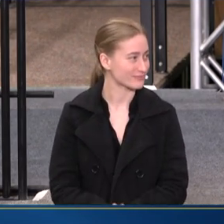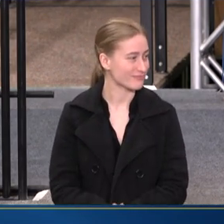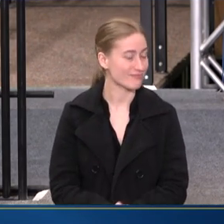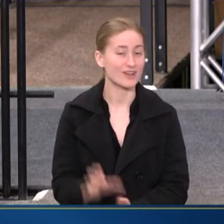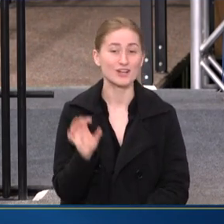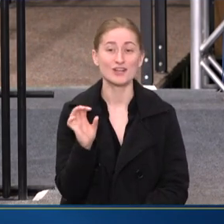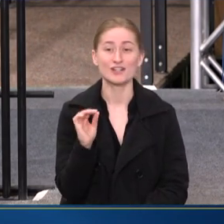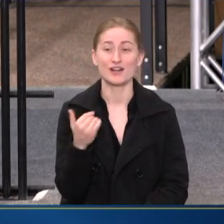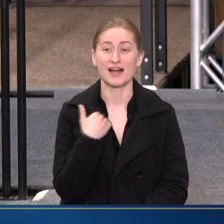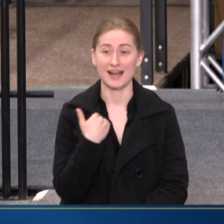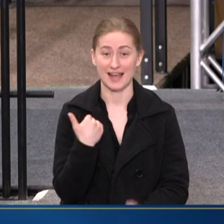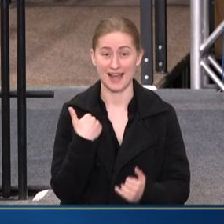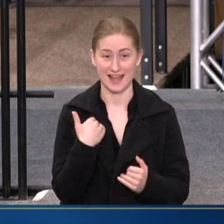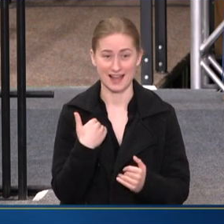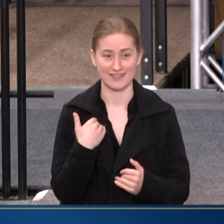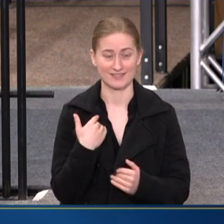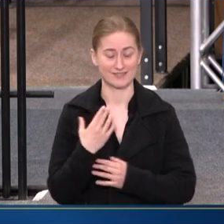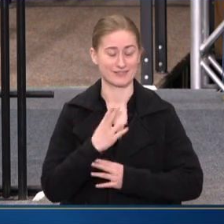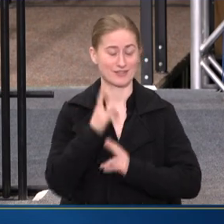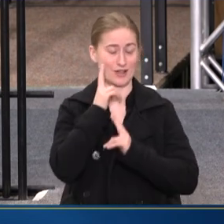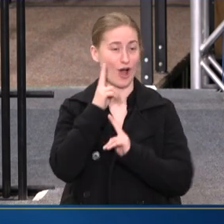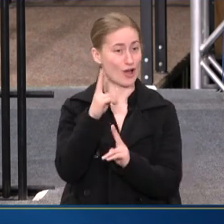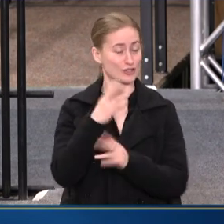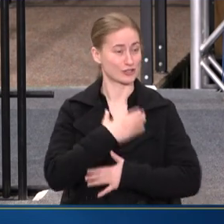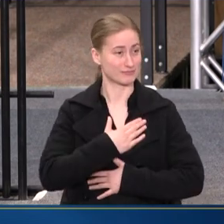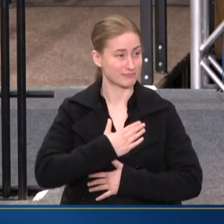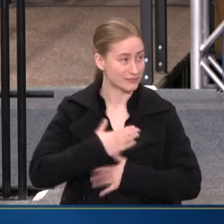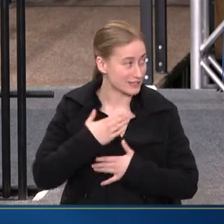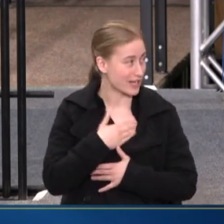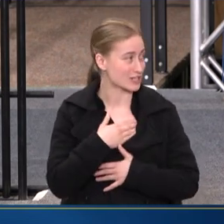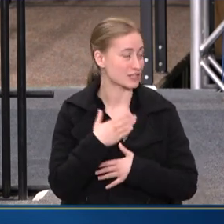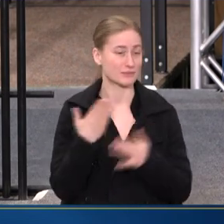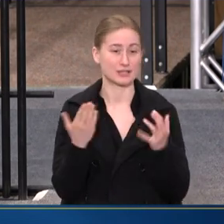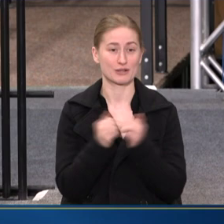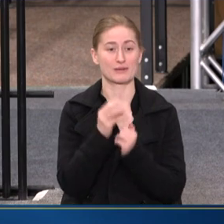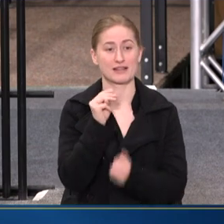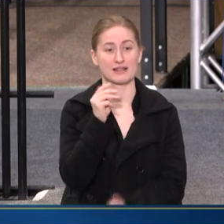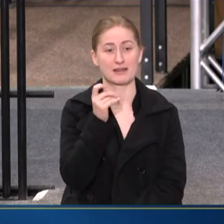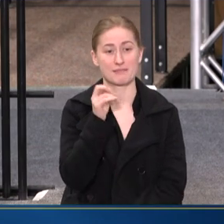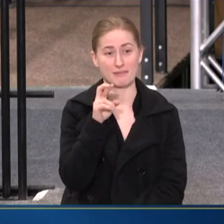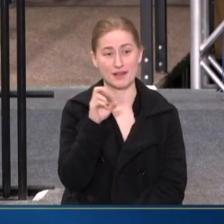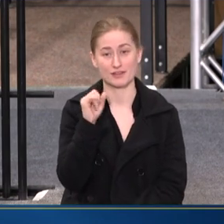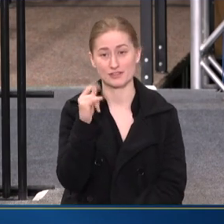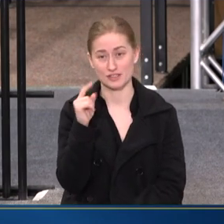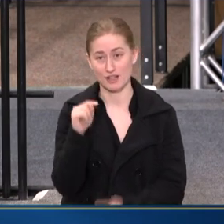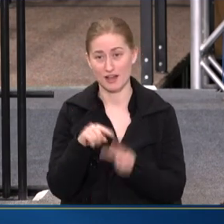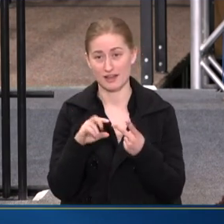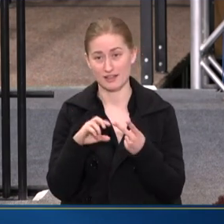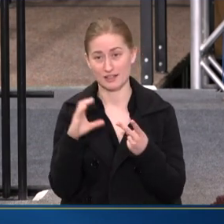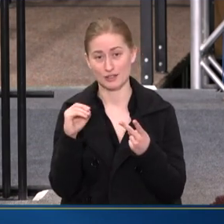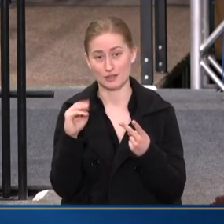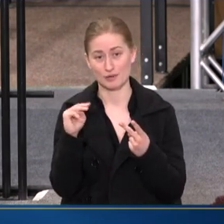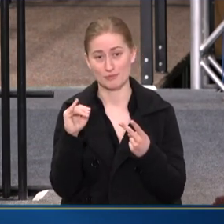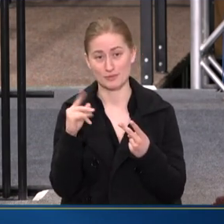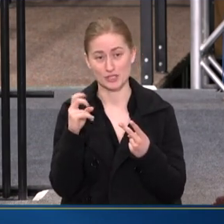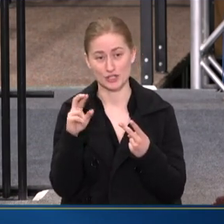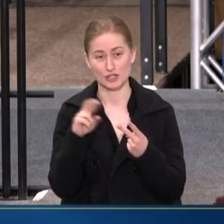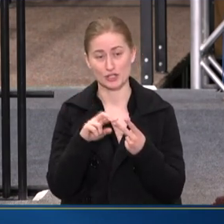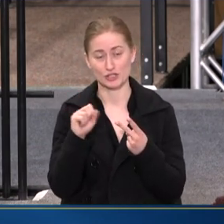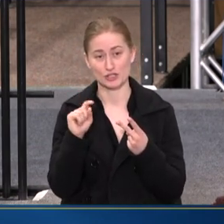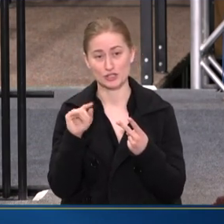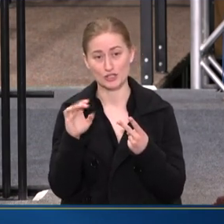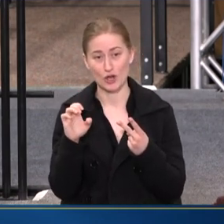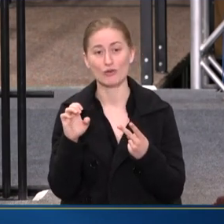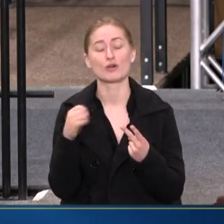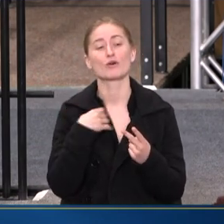SO I HAVE THE DISTINCT HONOR AND PLEASURE OF BEING HERE WITH MAYOR SCOTT, COMMISSIONER STONE. SO WE TALKED A